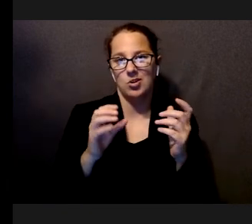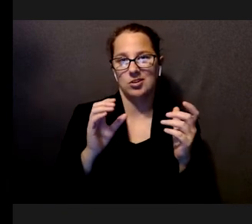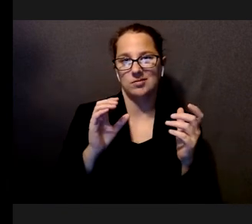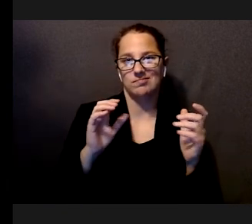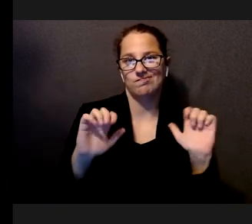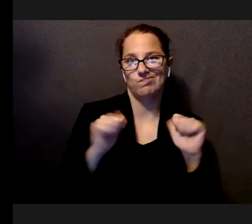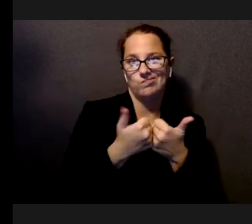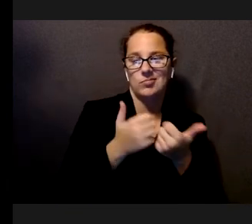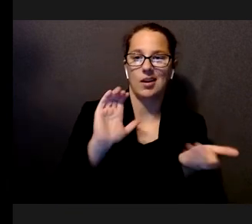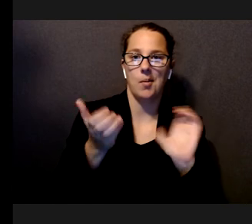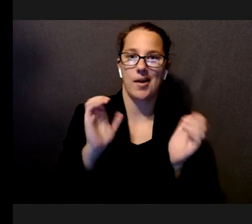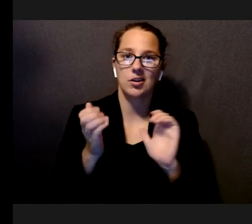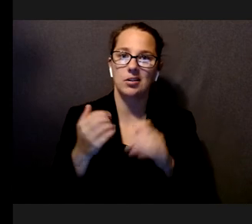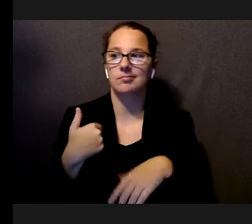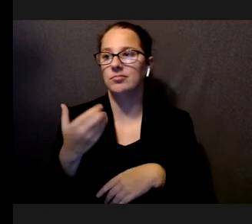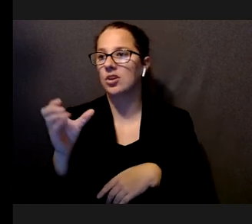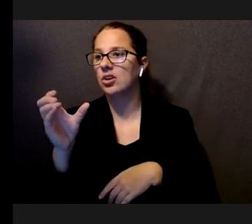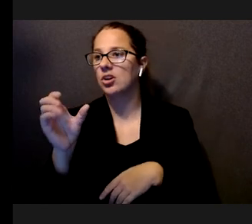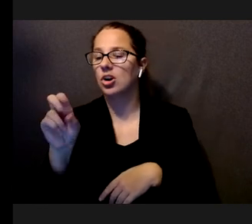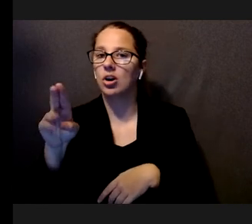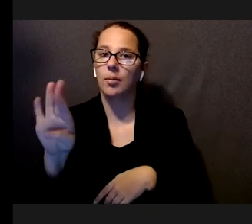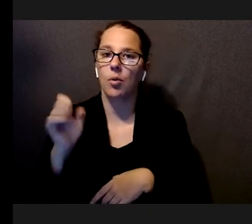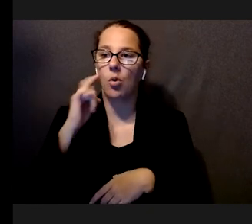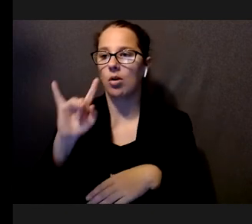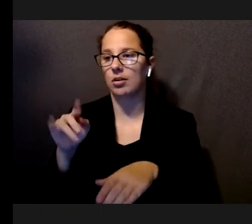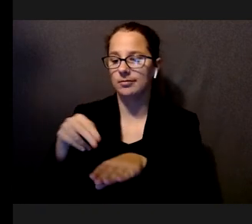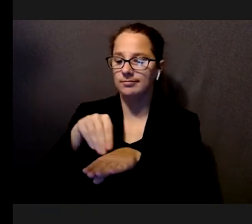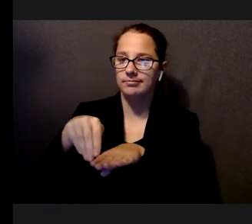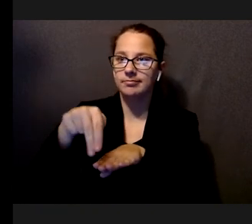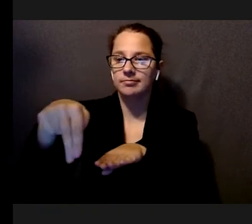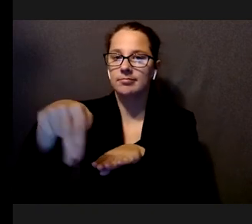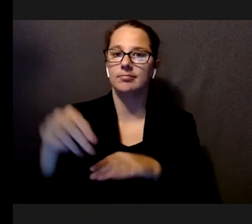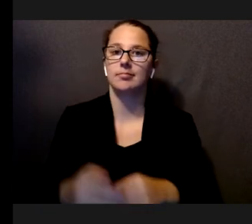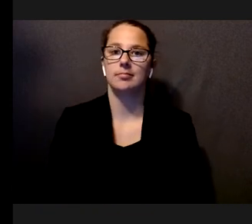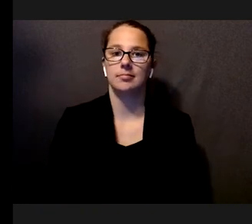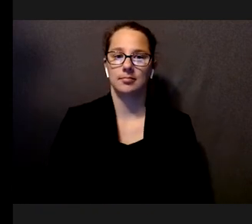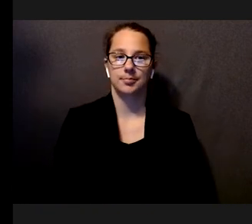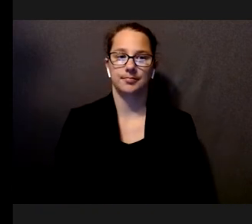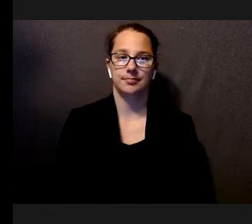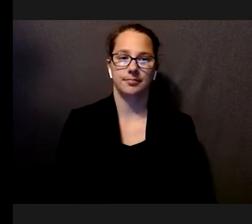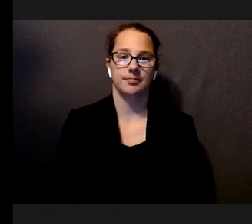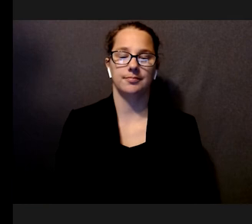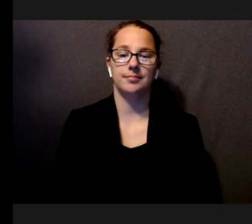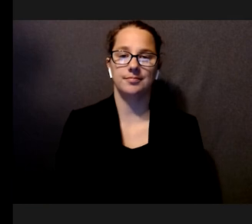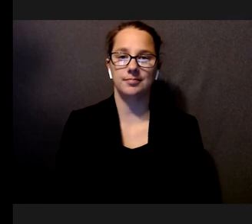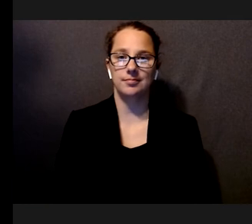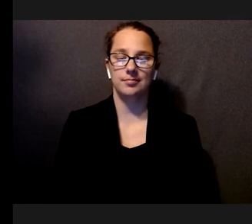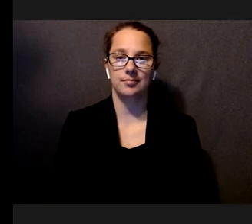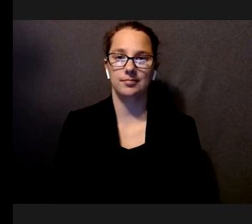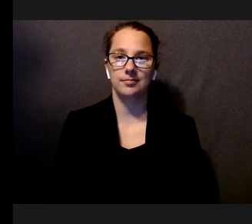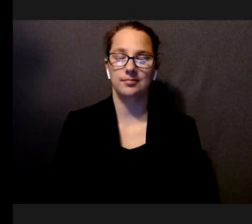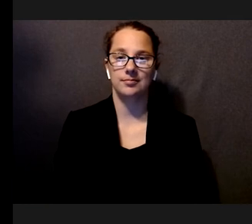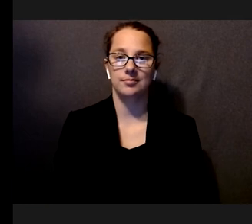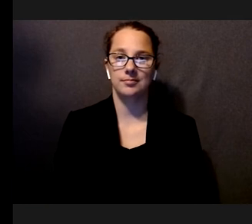than walking along curbs or curb cuts or any of those other examples that I showed. And participants